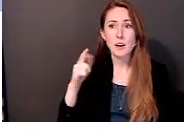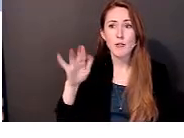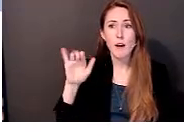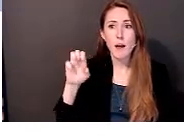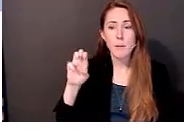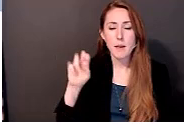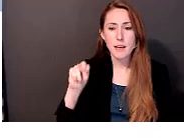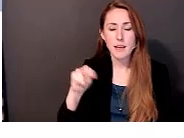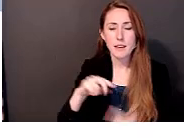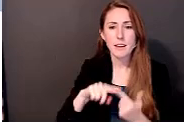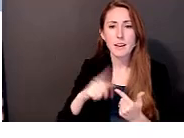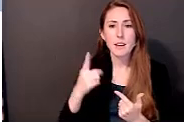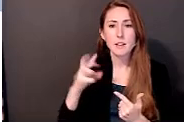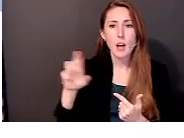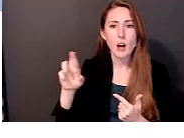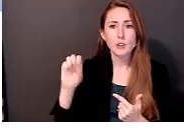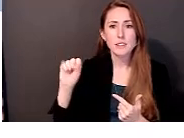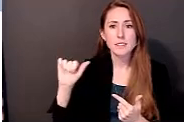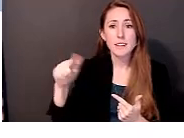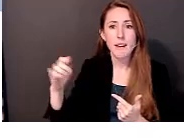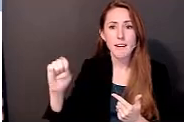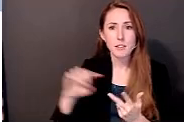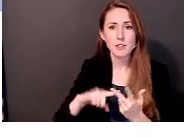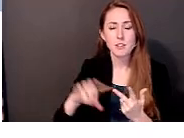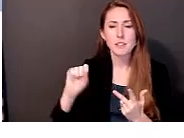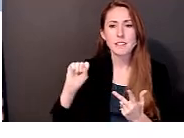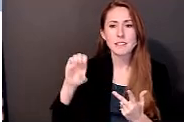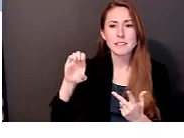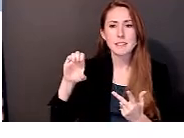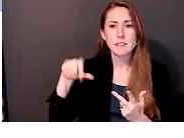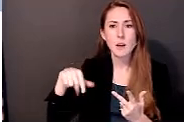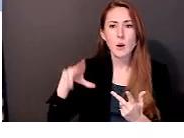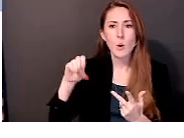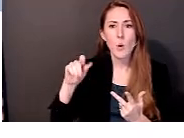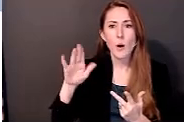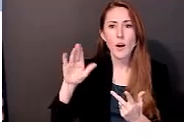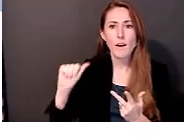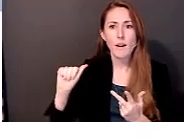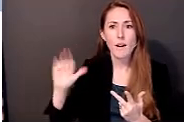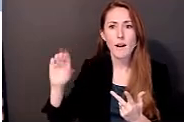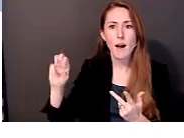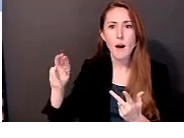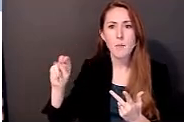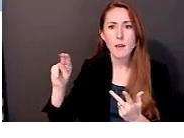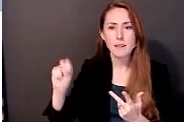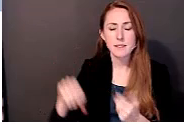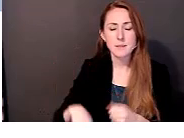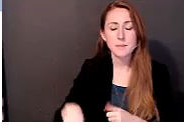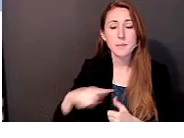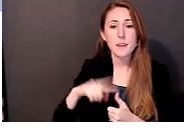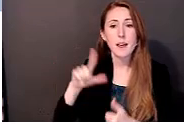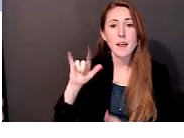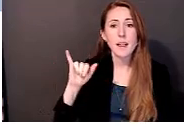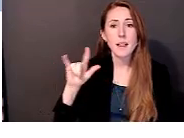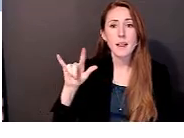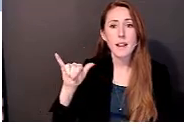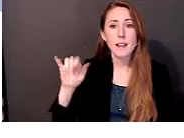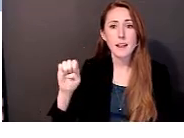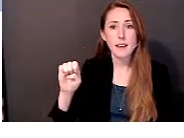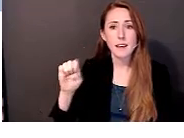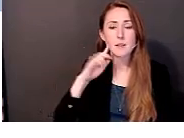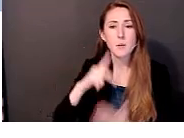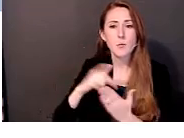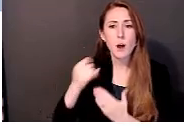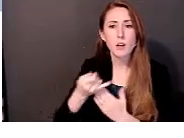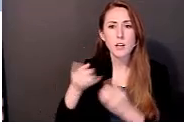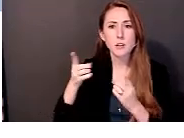Institute for Inclusive Communities at the University of Montana, and Dr. Sage is a rural sociologist at the same